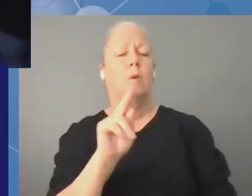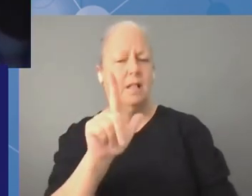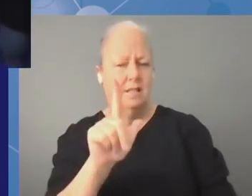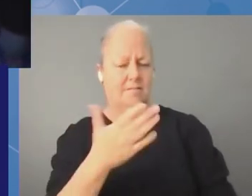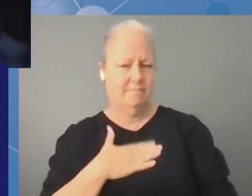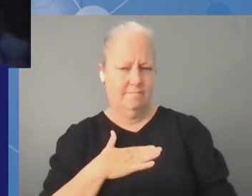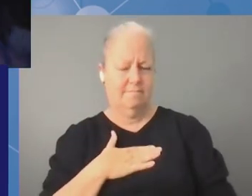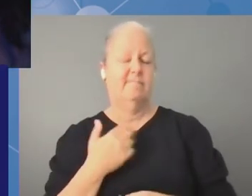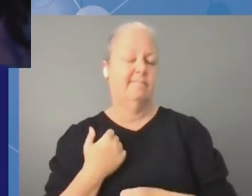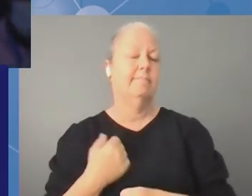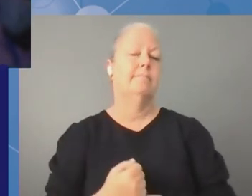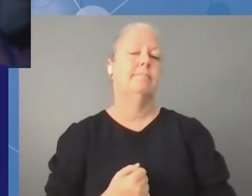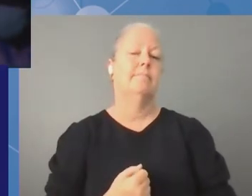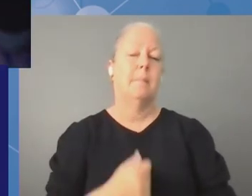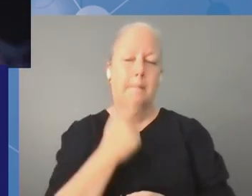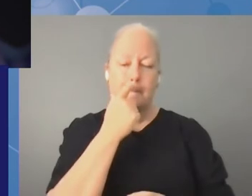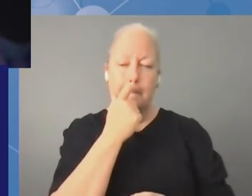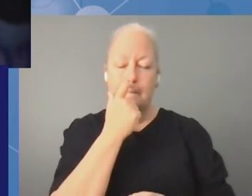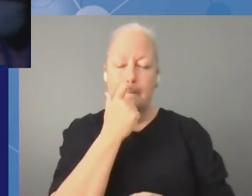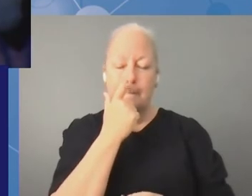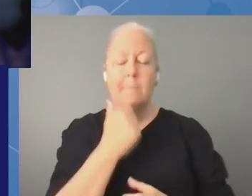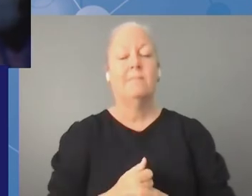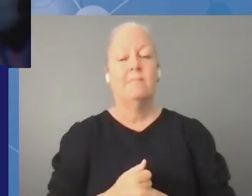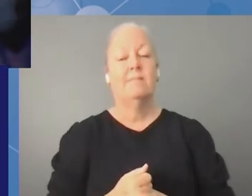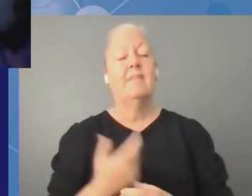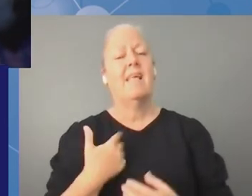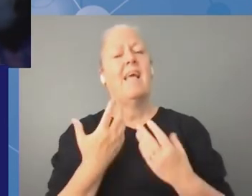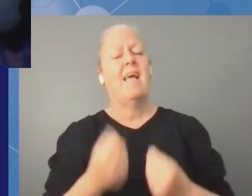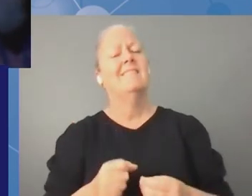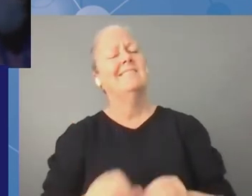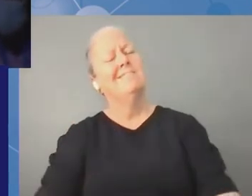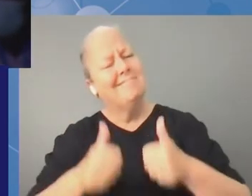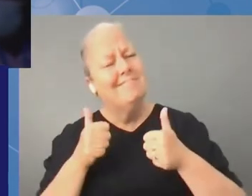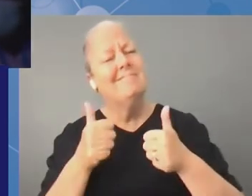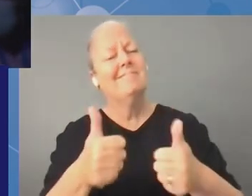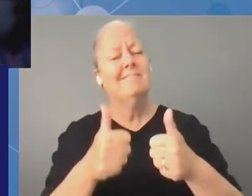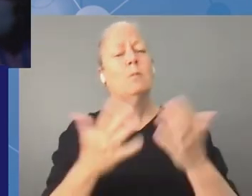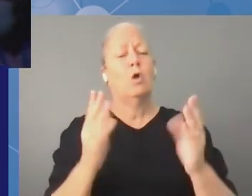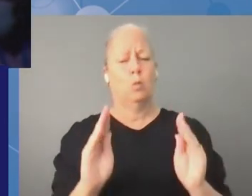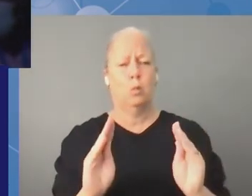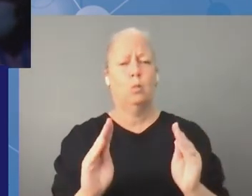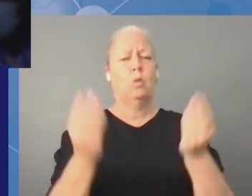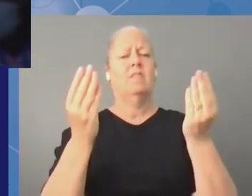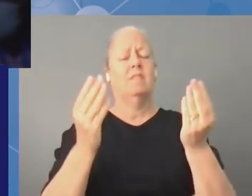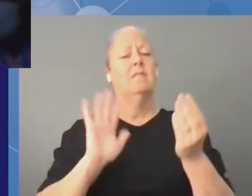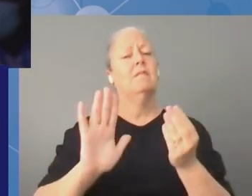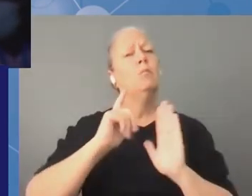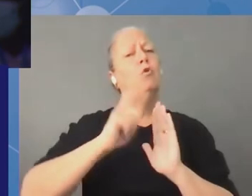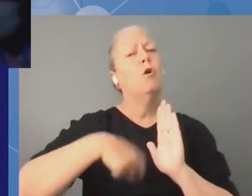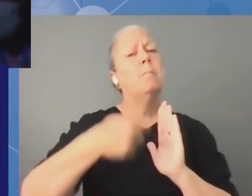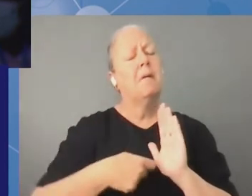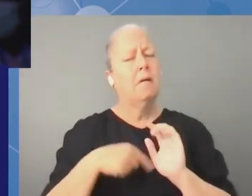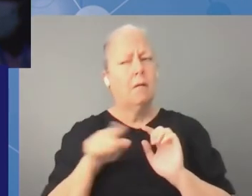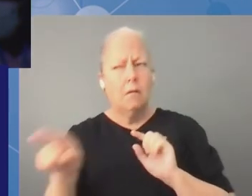we saw a tremendous youth program this year and i'm very glad to say that we as a dynamic